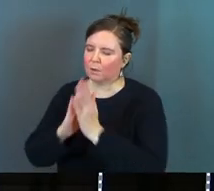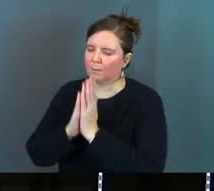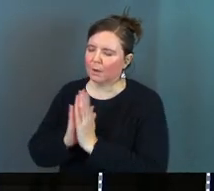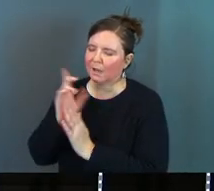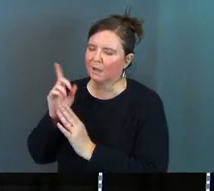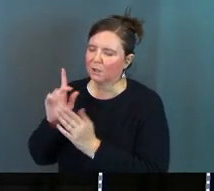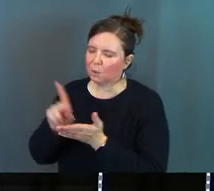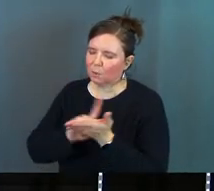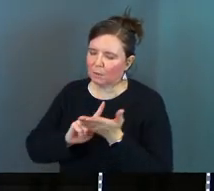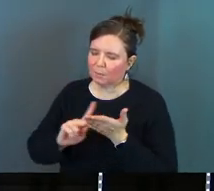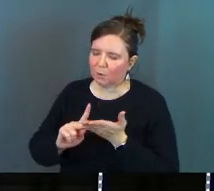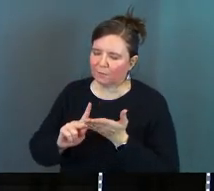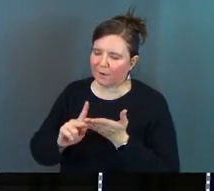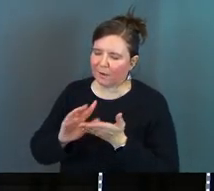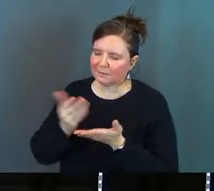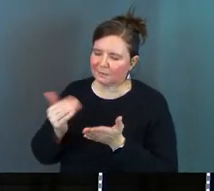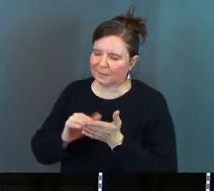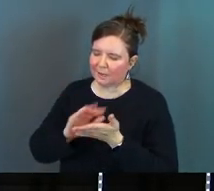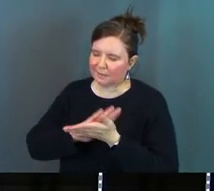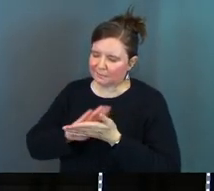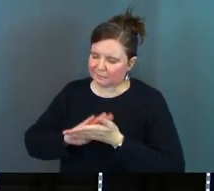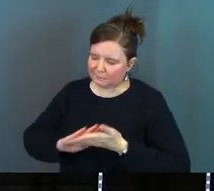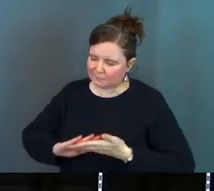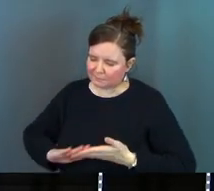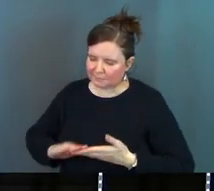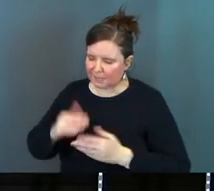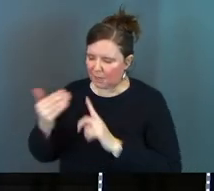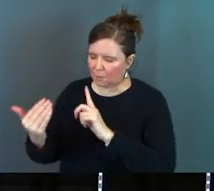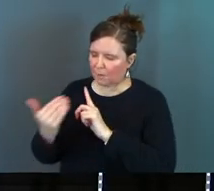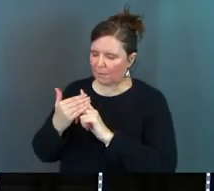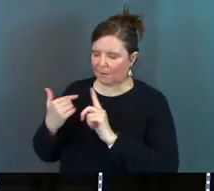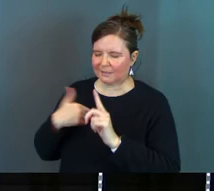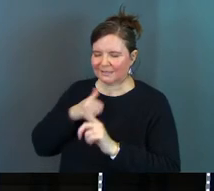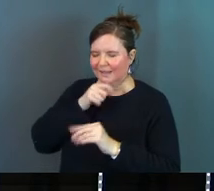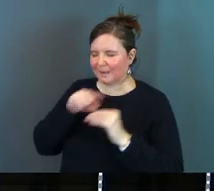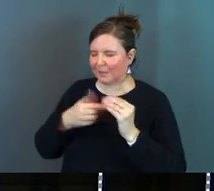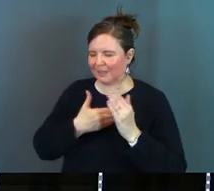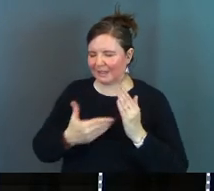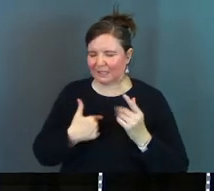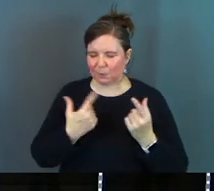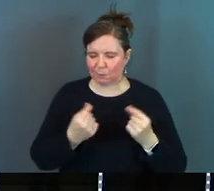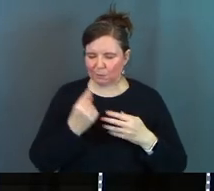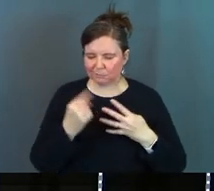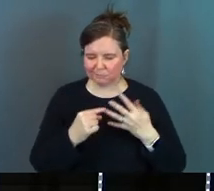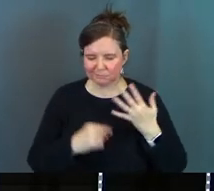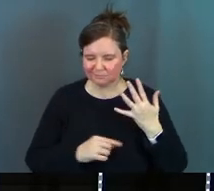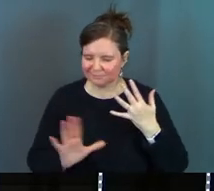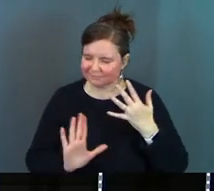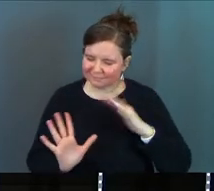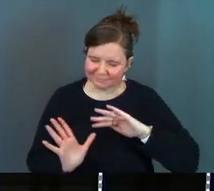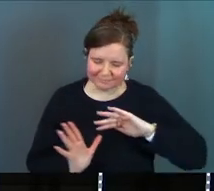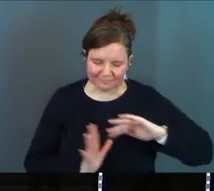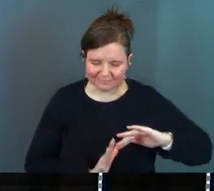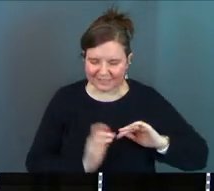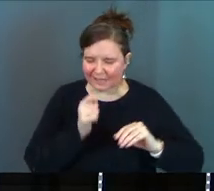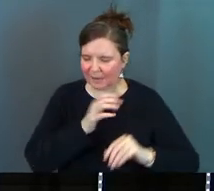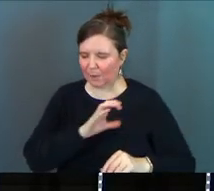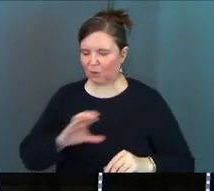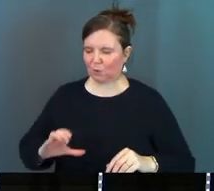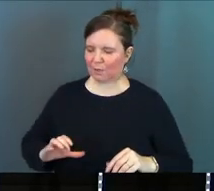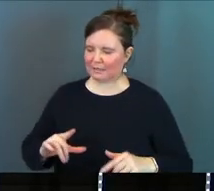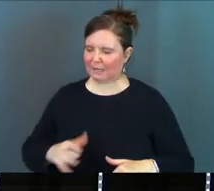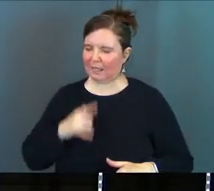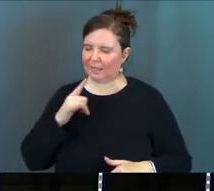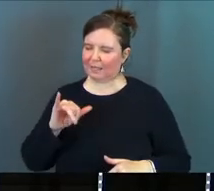God that you would purify us again and remind us Lord that it's not about the things that we've done it's not about the Christian